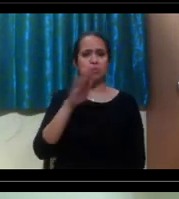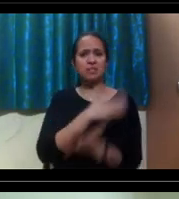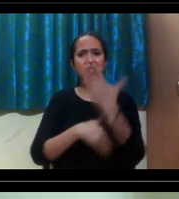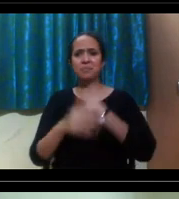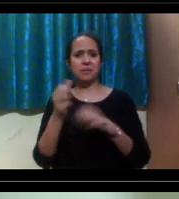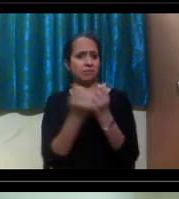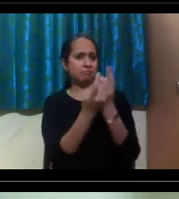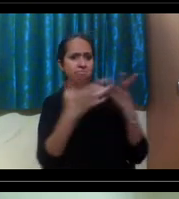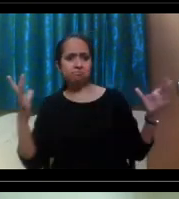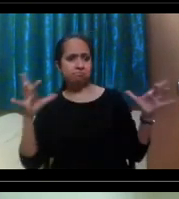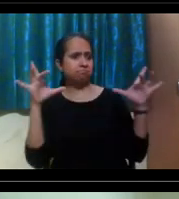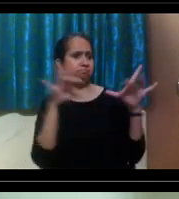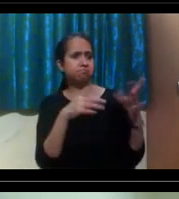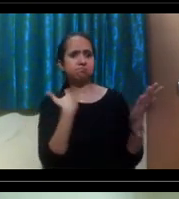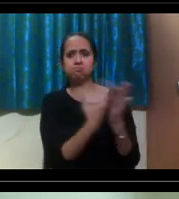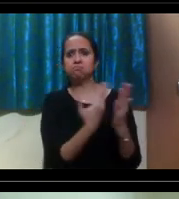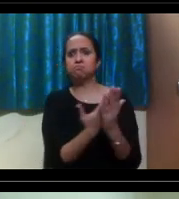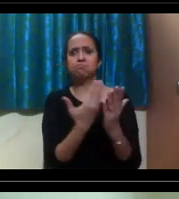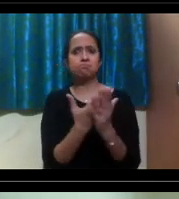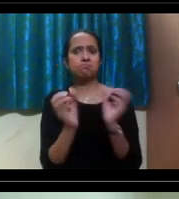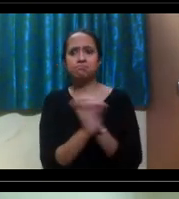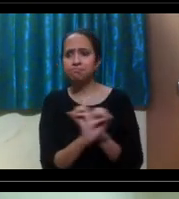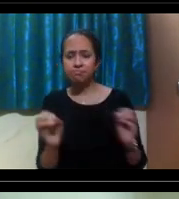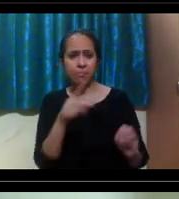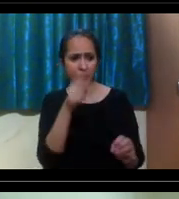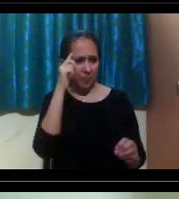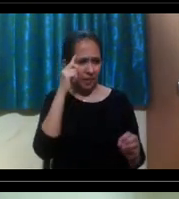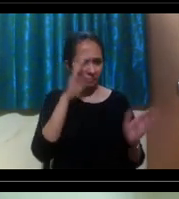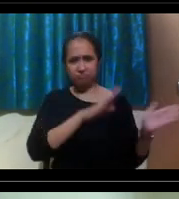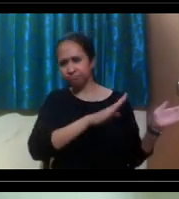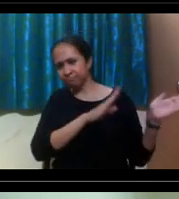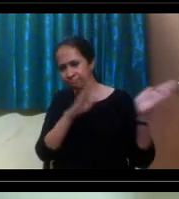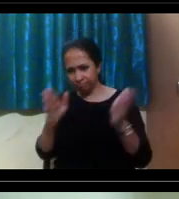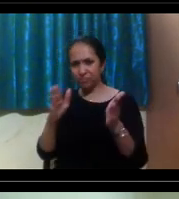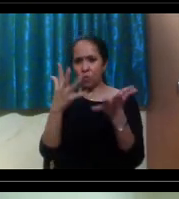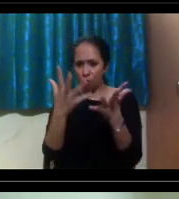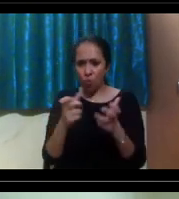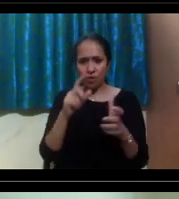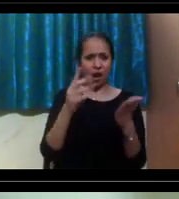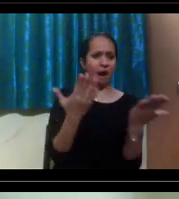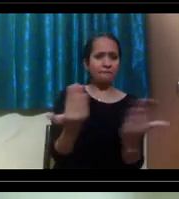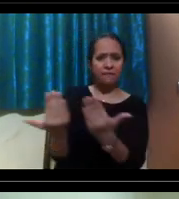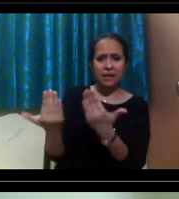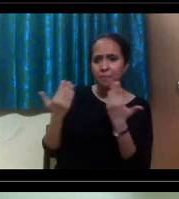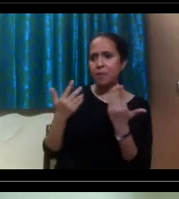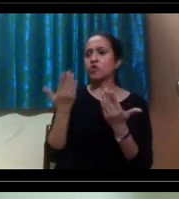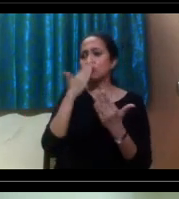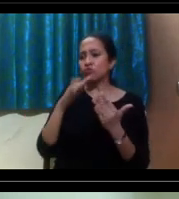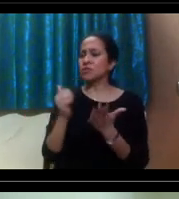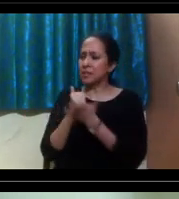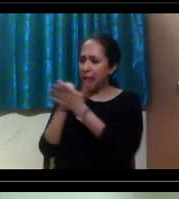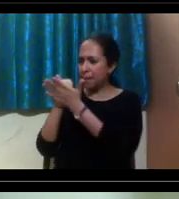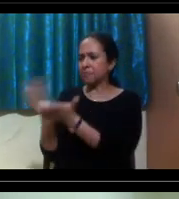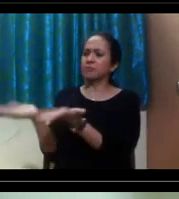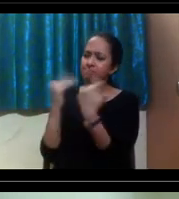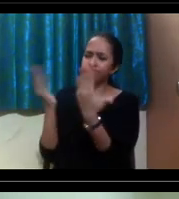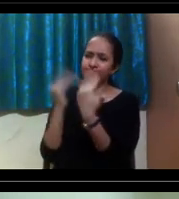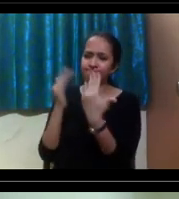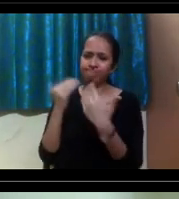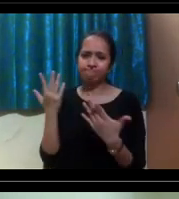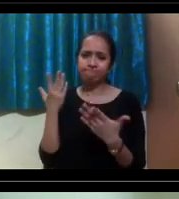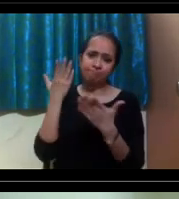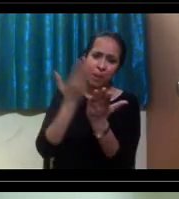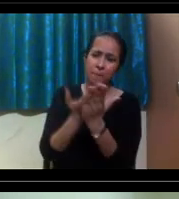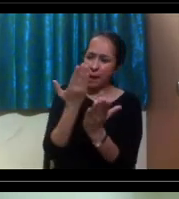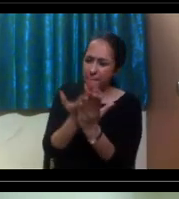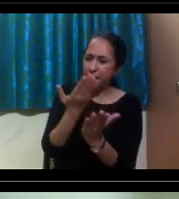studying at this incredible campus, to shift my career to focus on these opportunities to tell more students, apply, apply